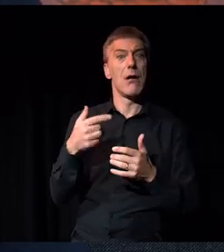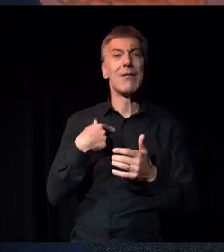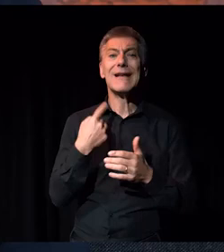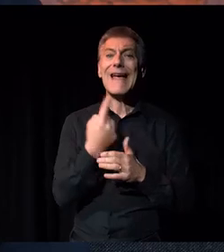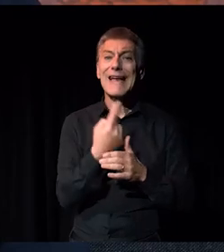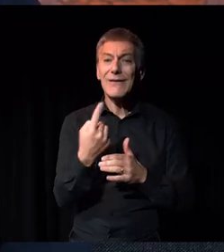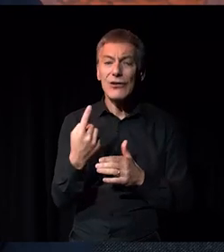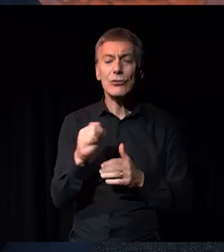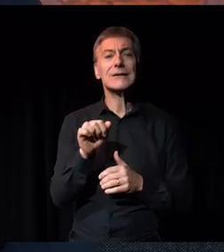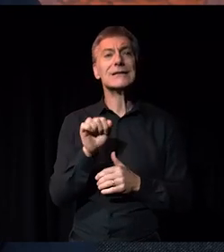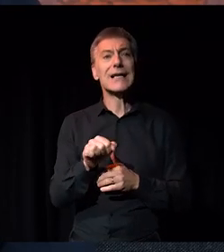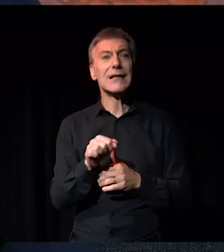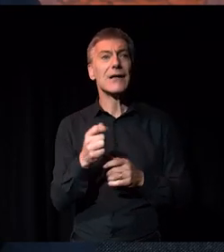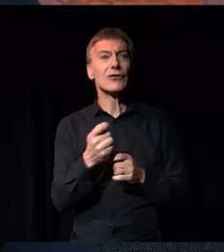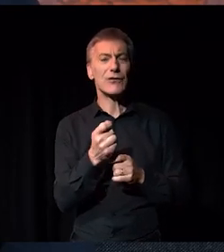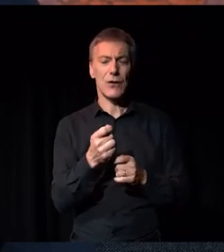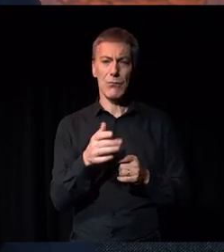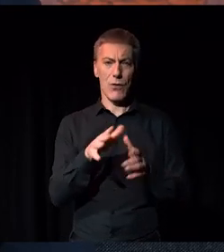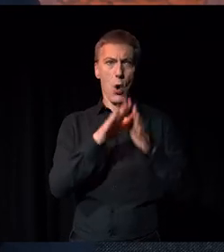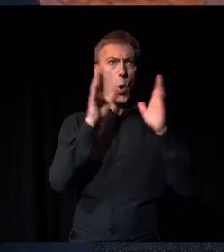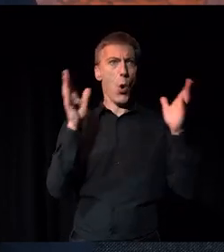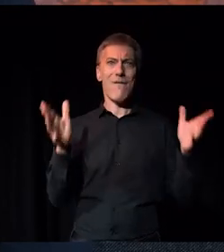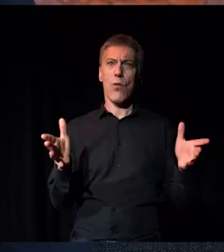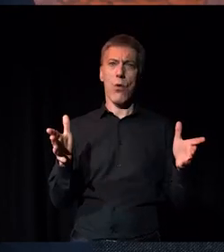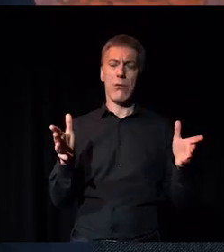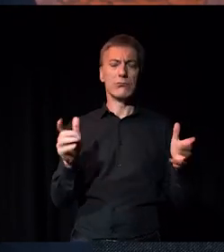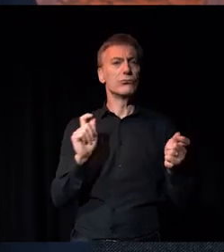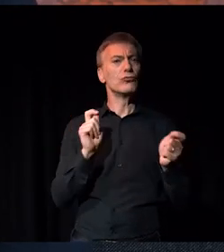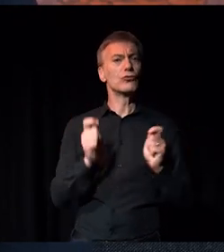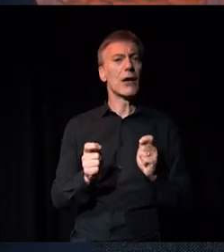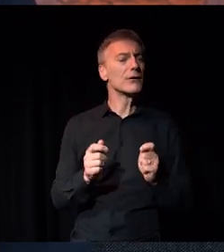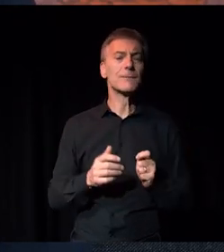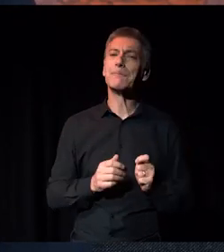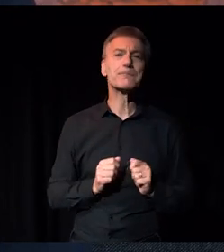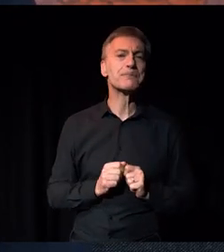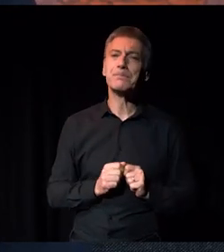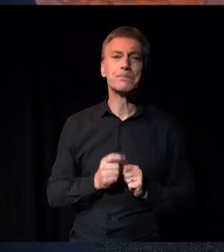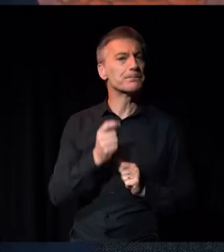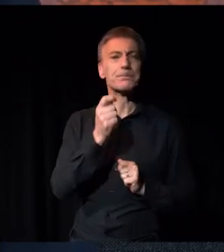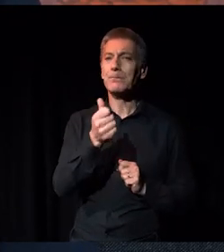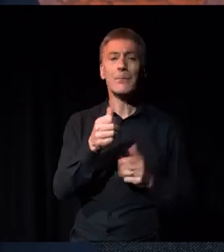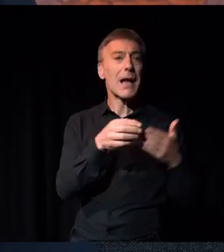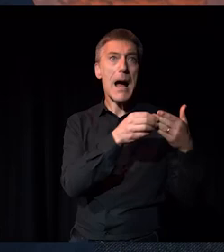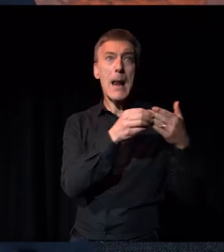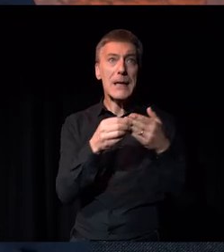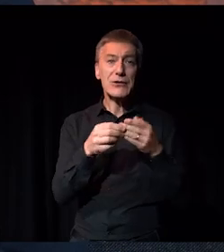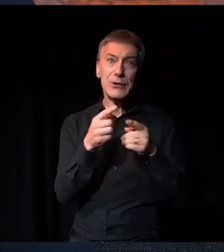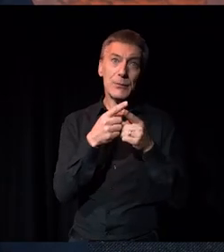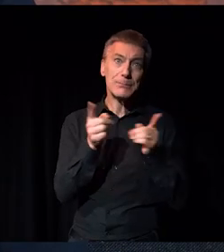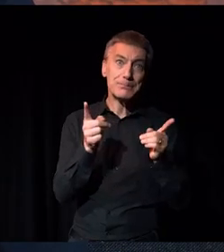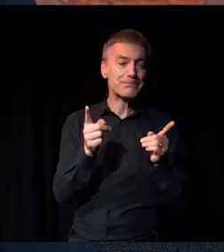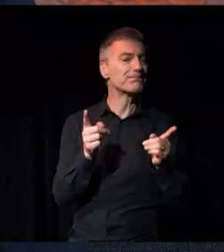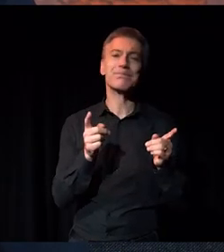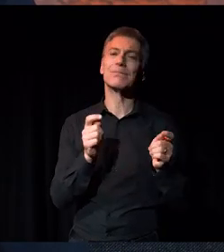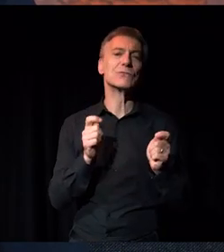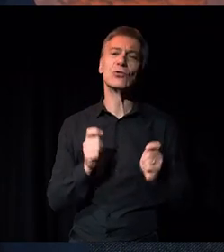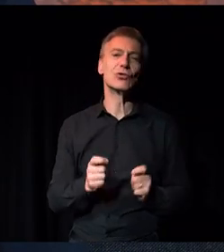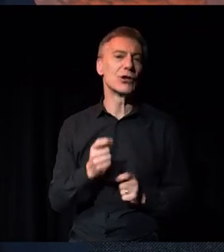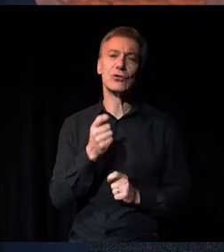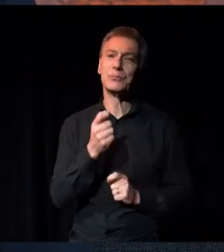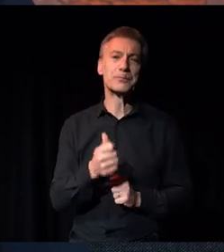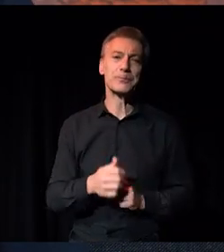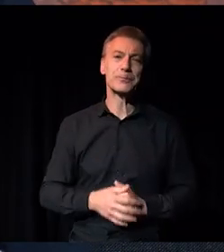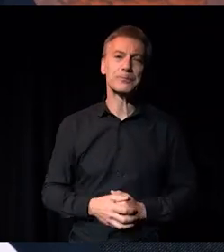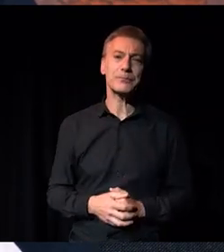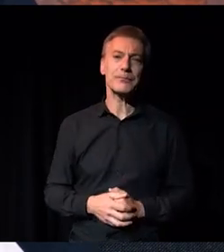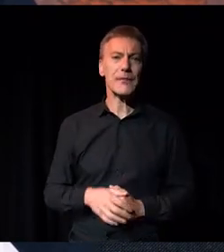individually, but there's been very little change in the sector and certainly in the leadership. And so our focus now is very much on